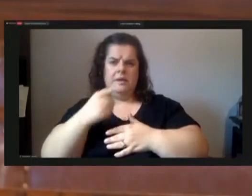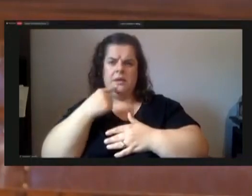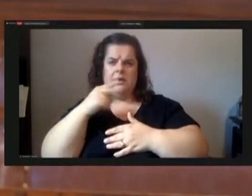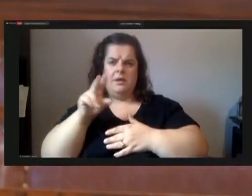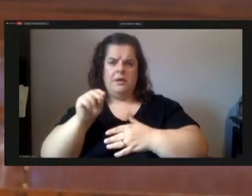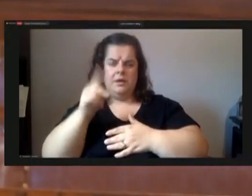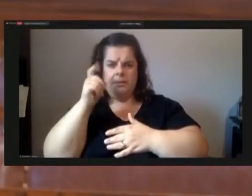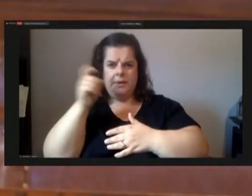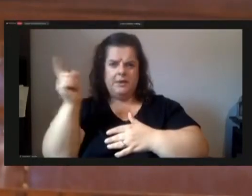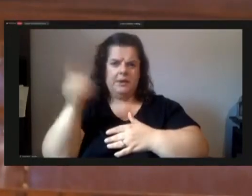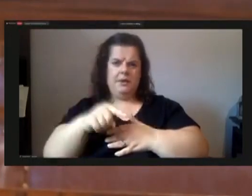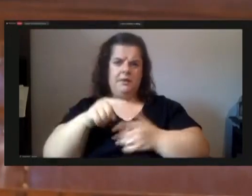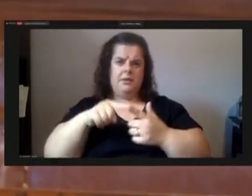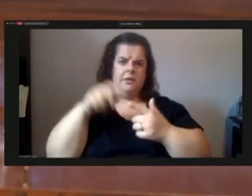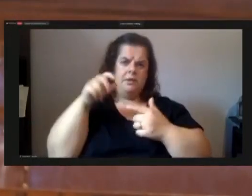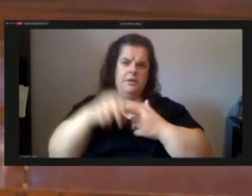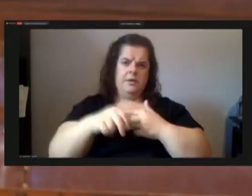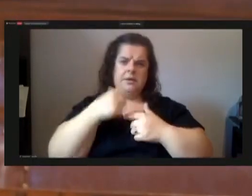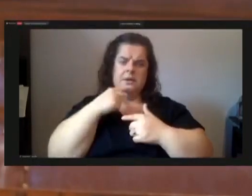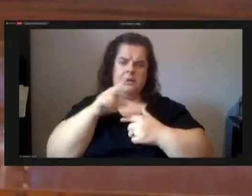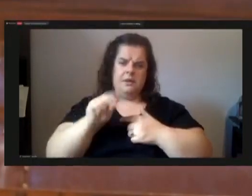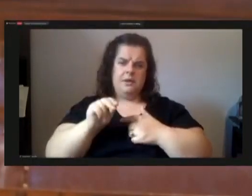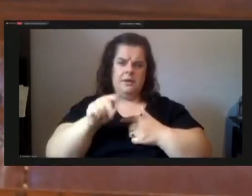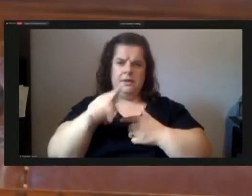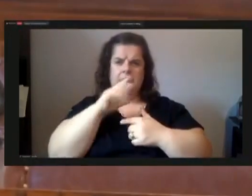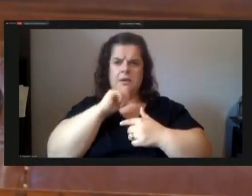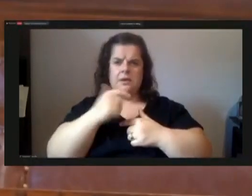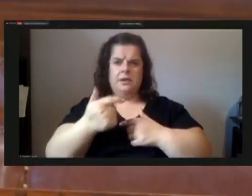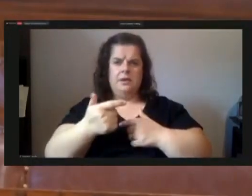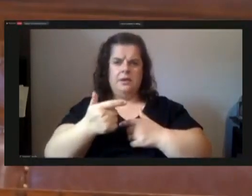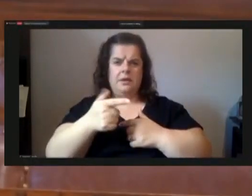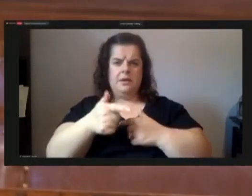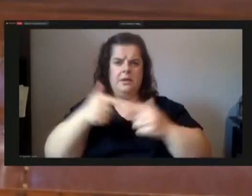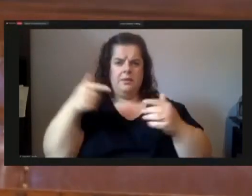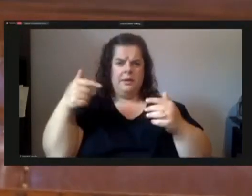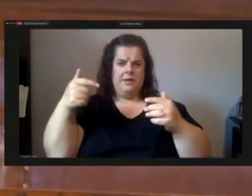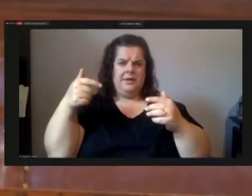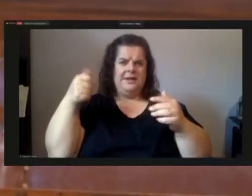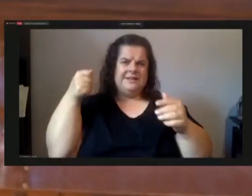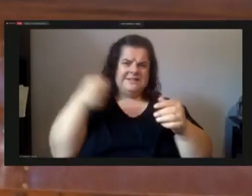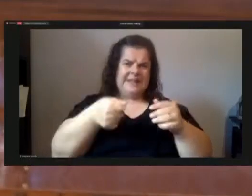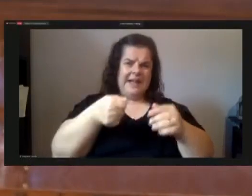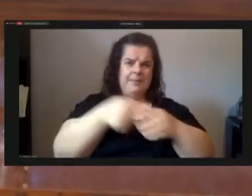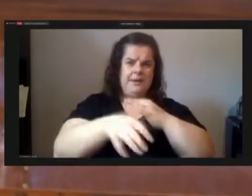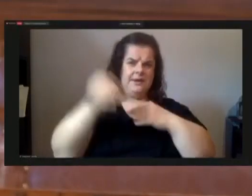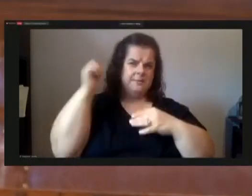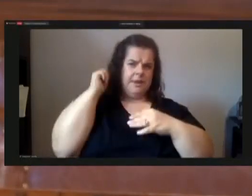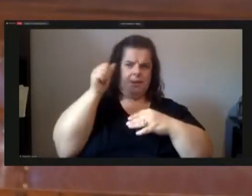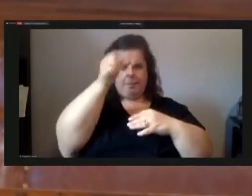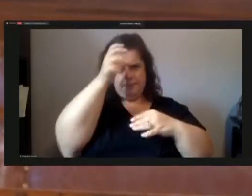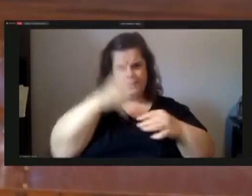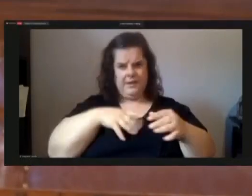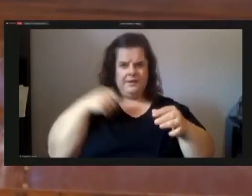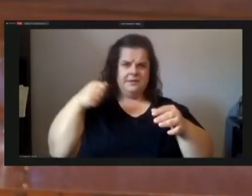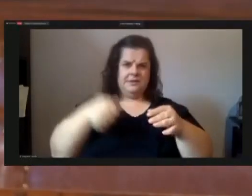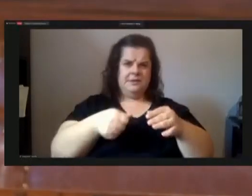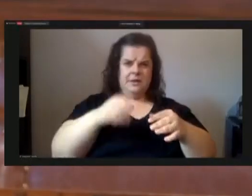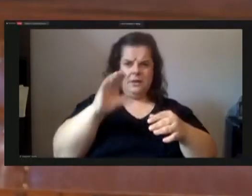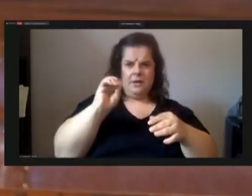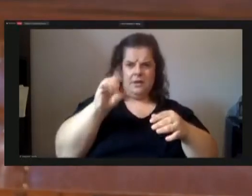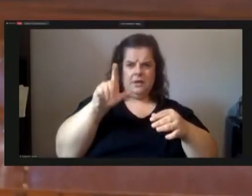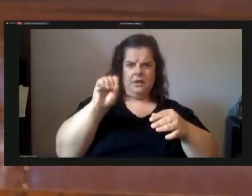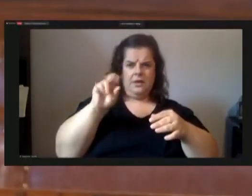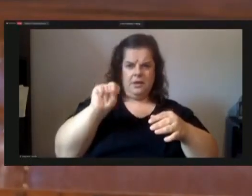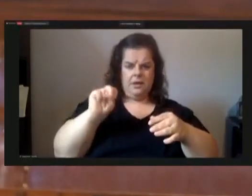came down the steps saying no when he was 21 he got stabbed in his back the man stabbed and punctured his colon punctured his